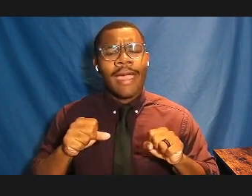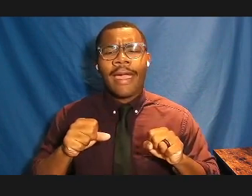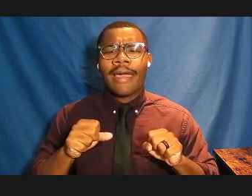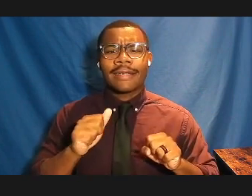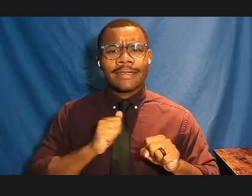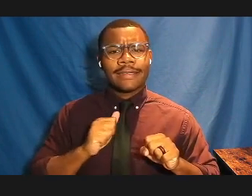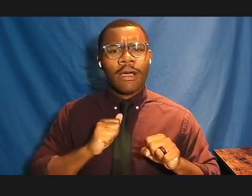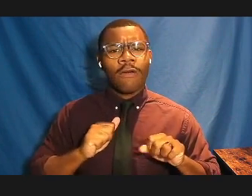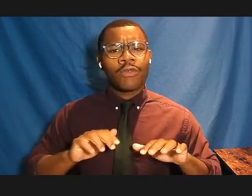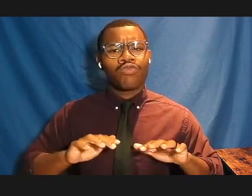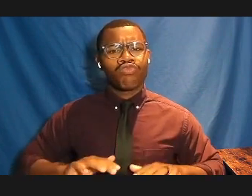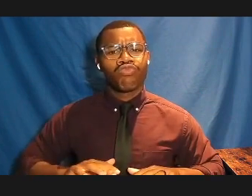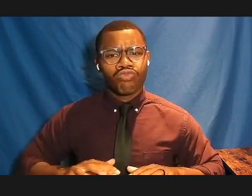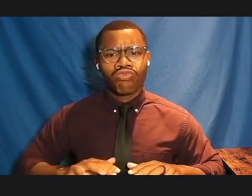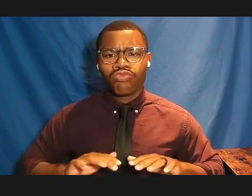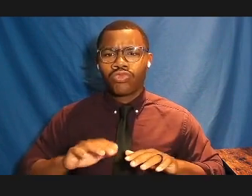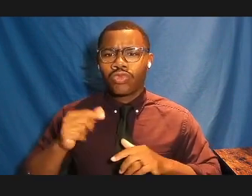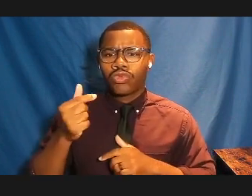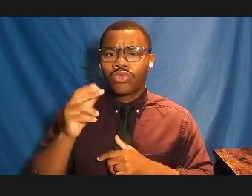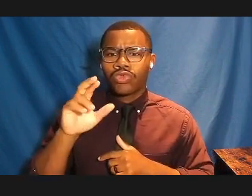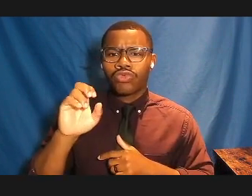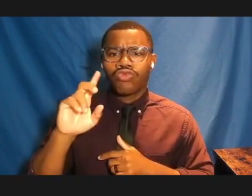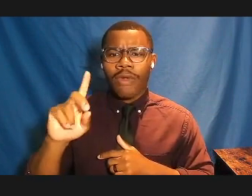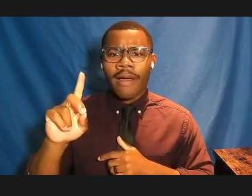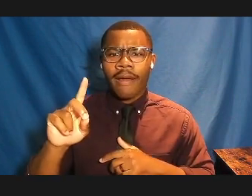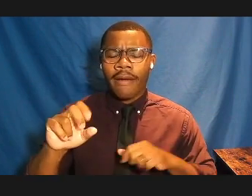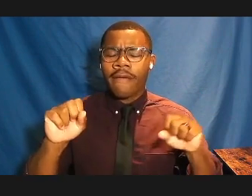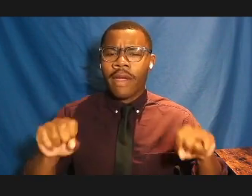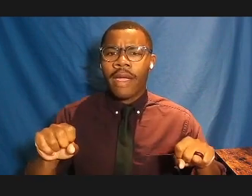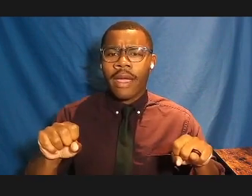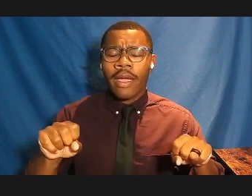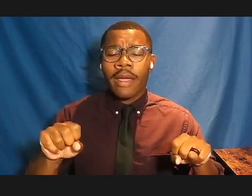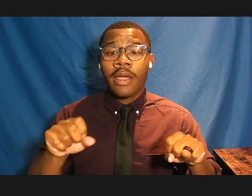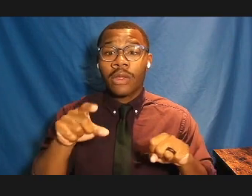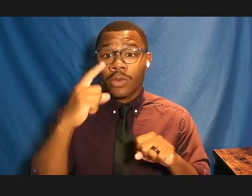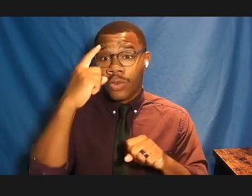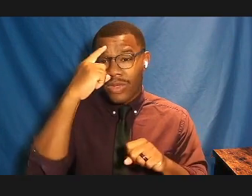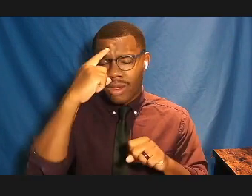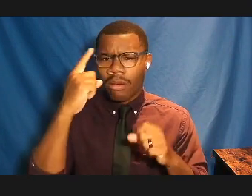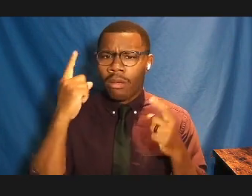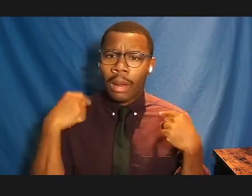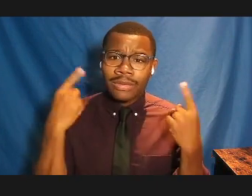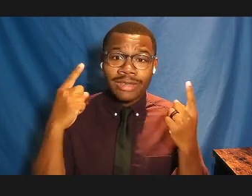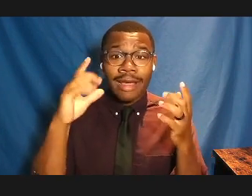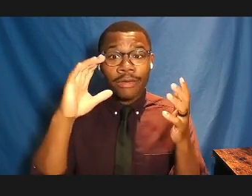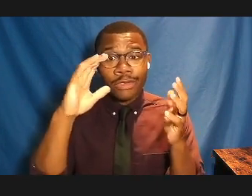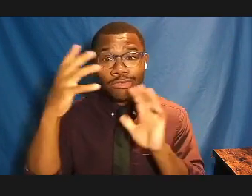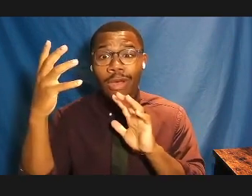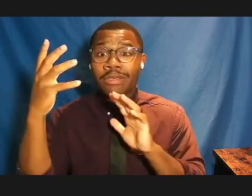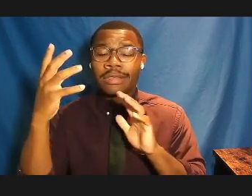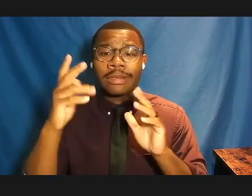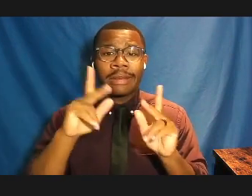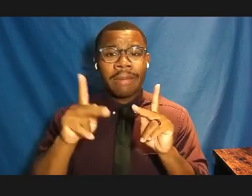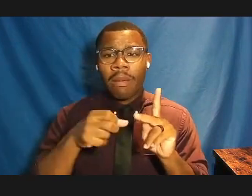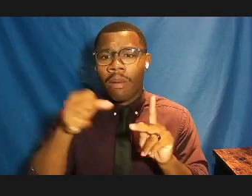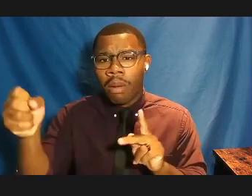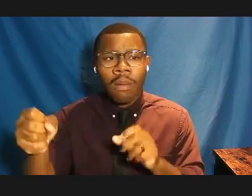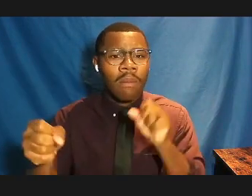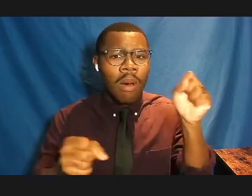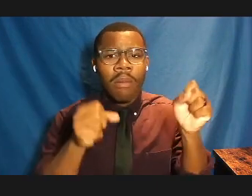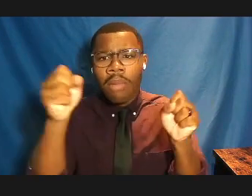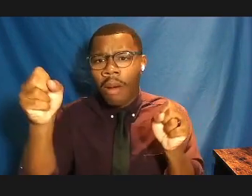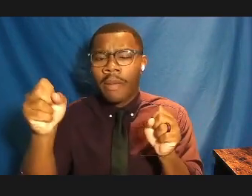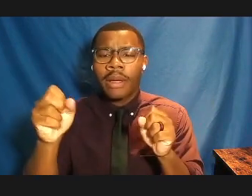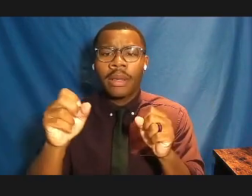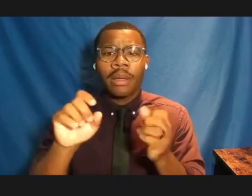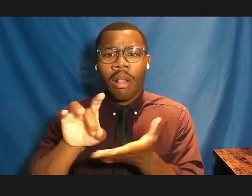of, you know, it's easy to think because there's been so much disruption and displacement and folks have been moved and